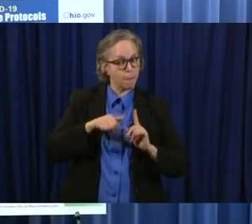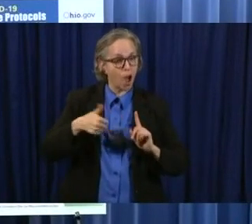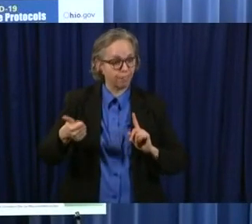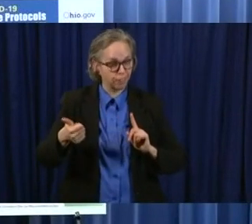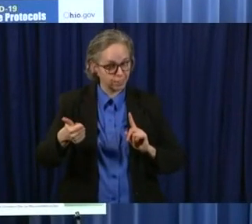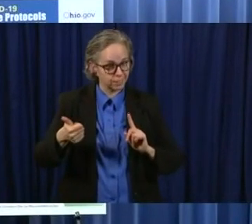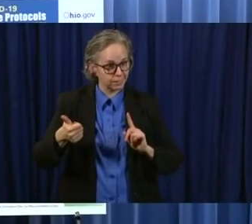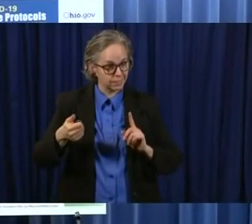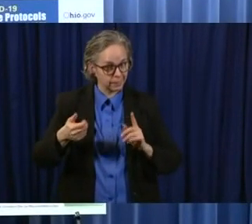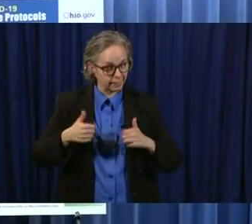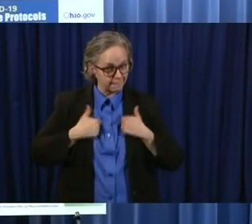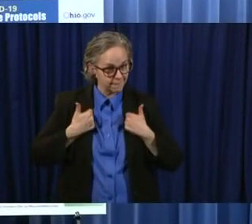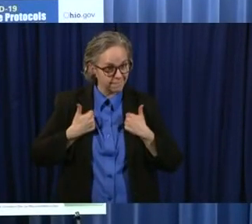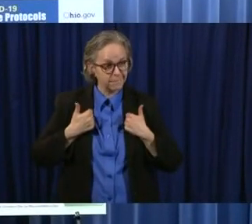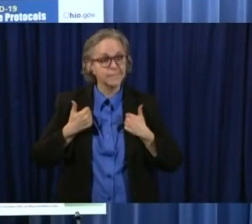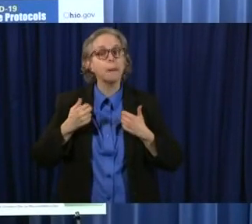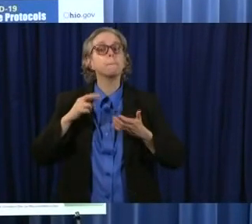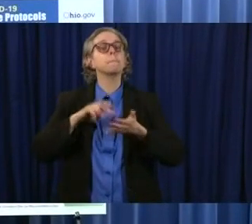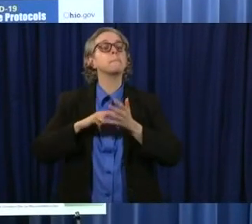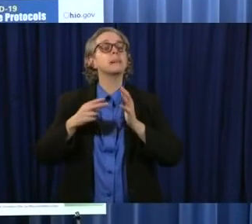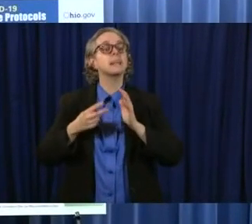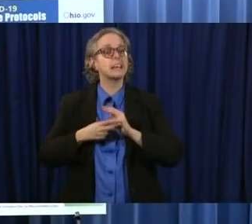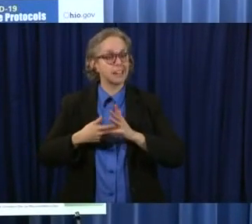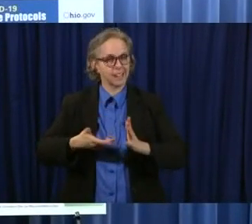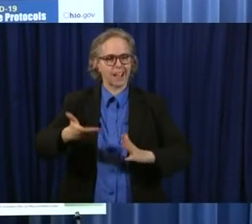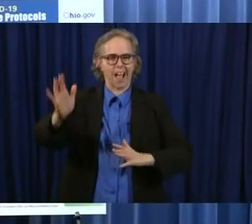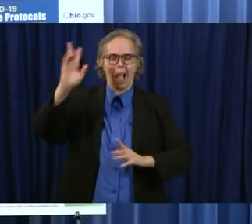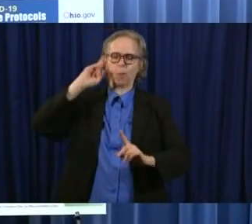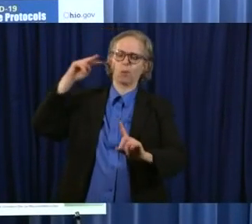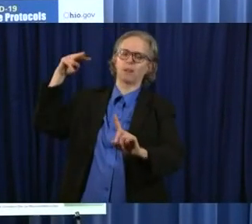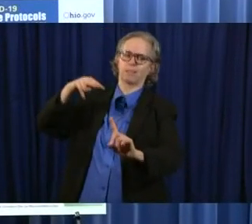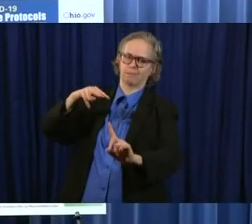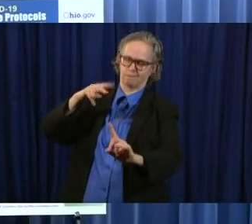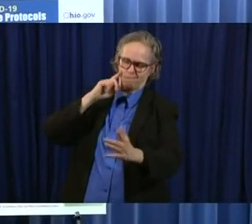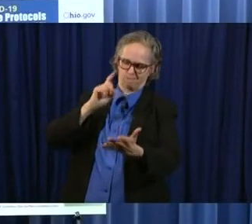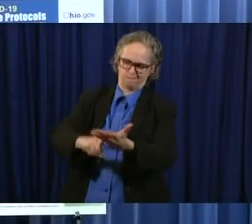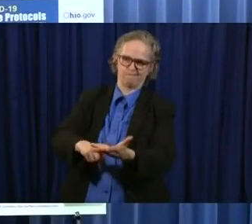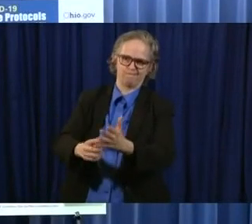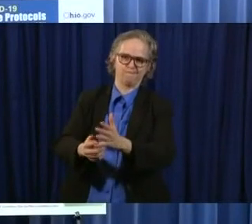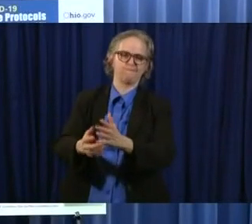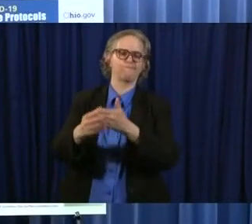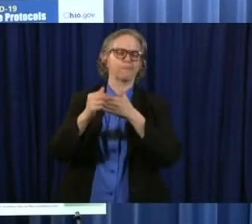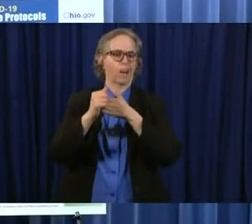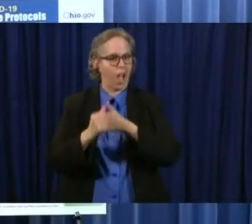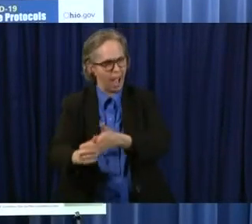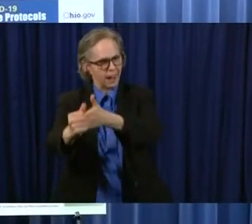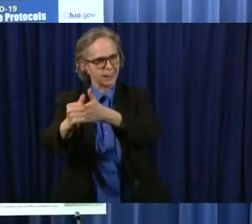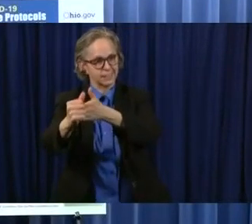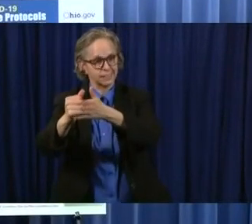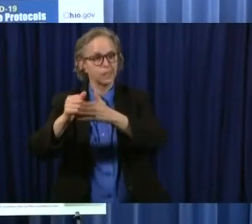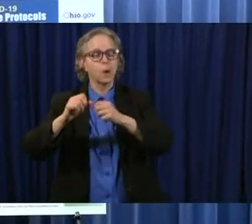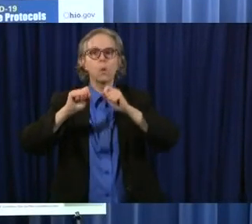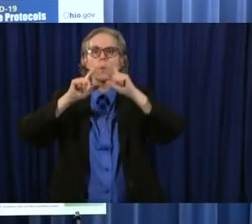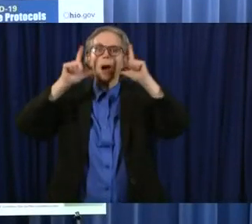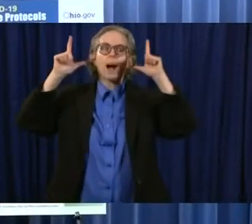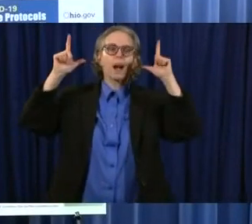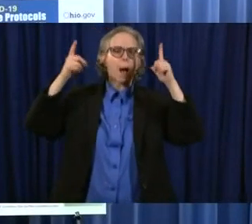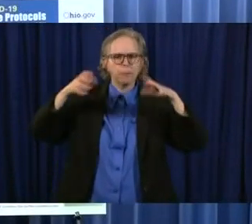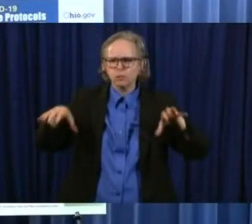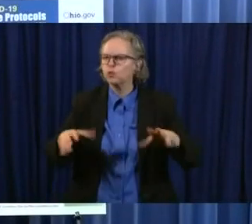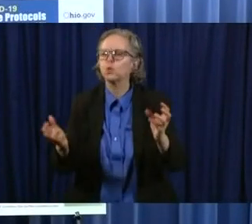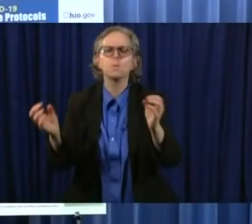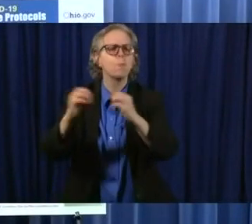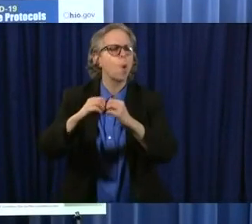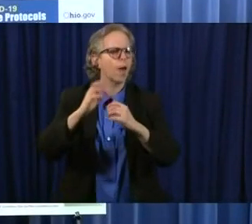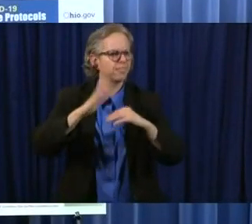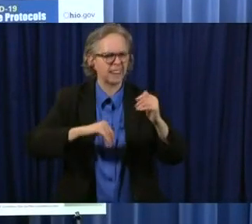god each good work will be known then wake up and do something more than dream of your mansion above doing good